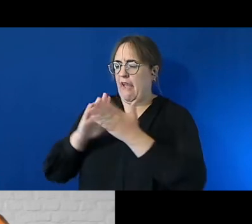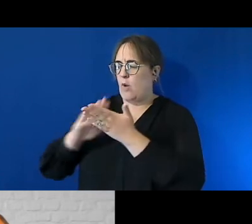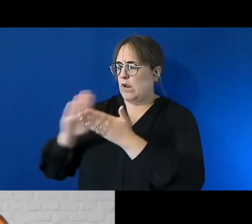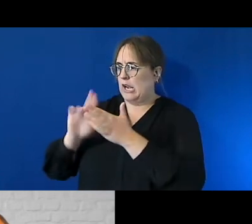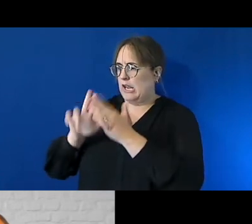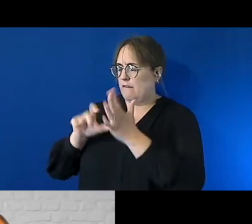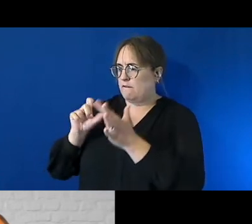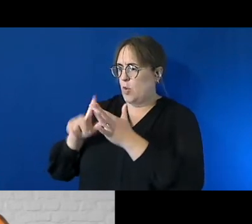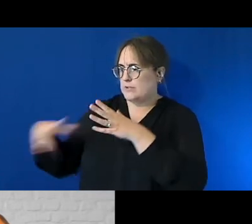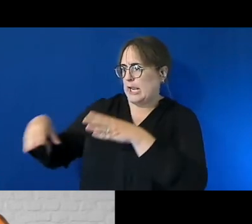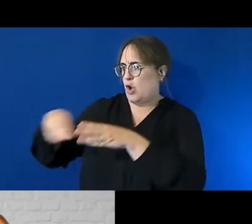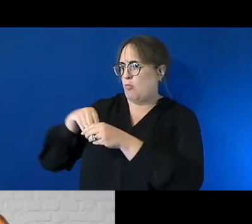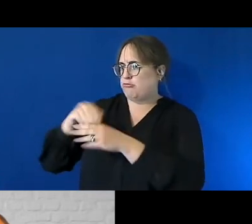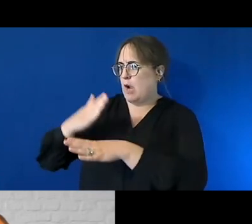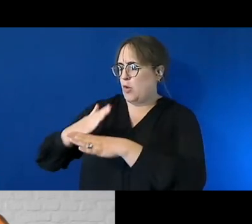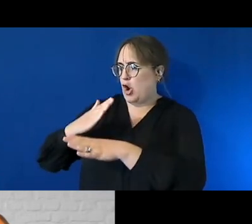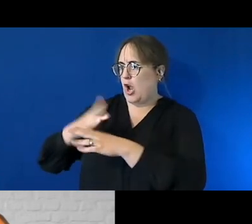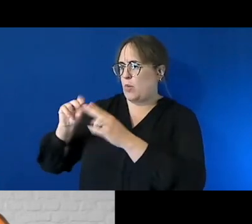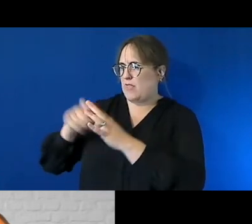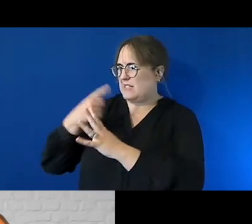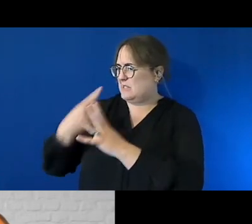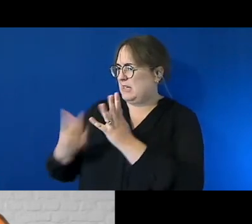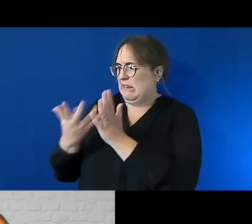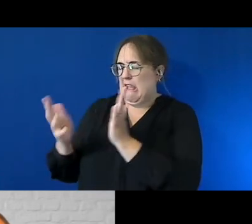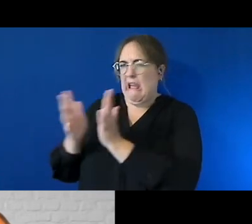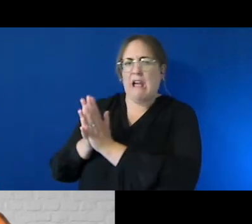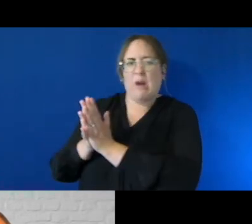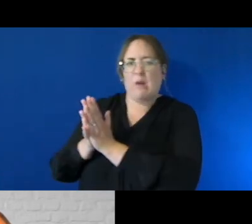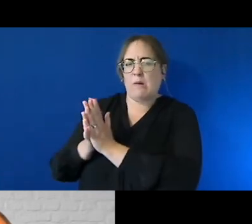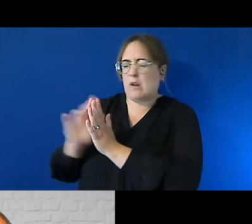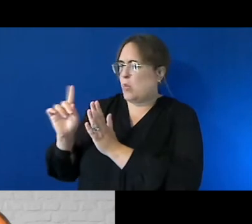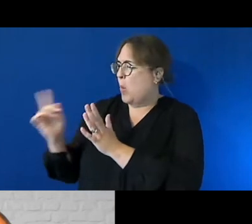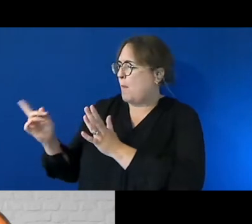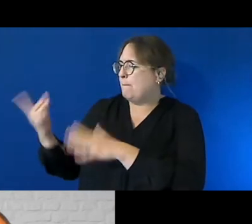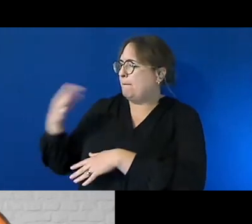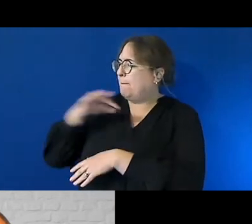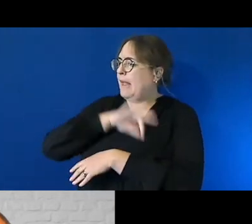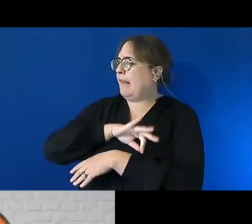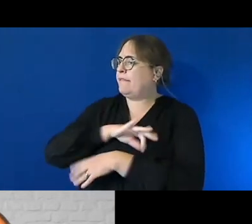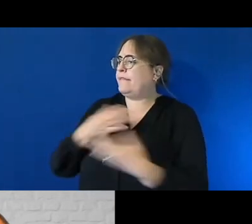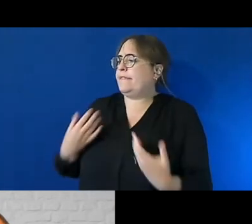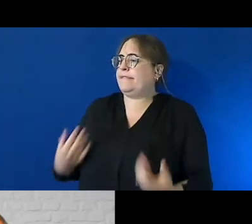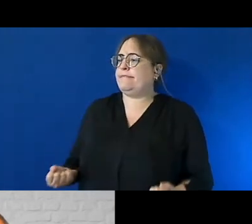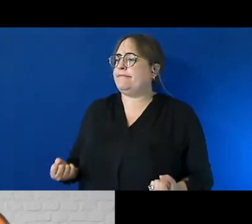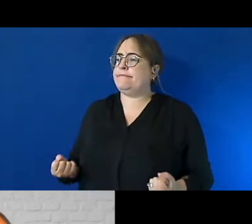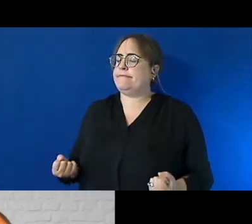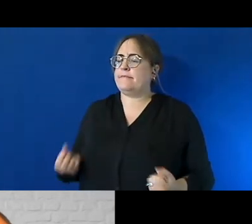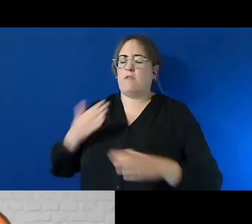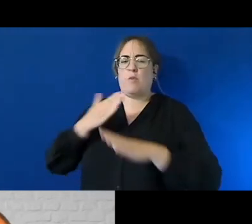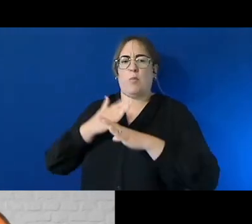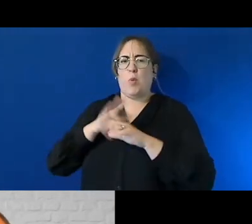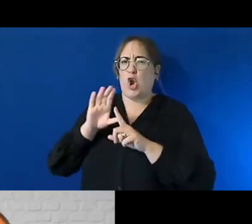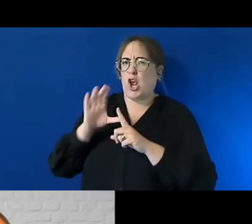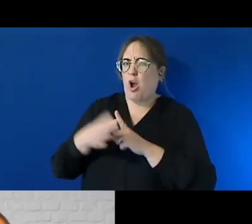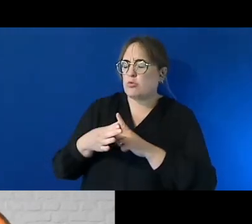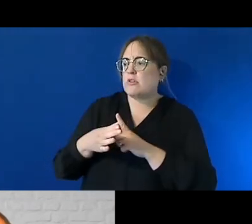with a disability into your teams and what's been the benefits what's been the benefits to the working culture um from having people